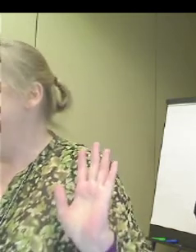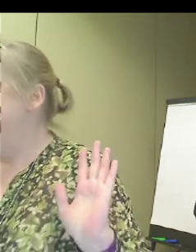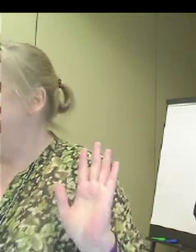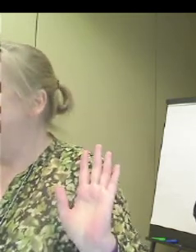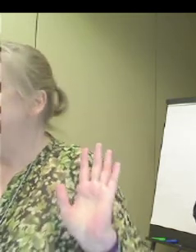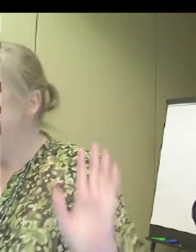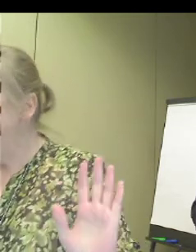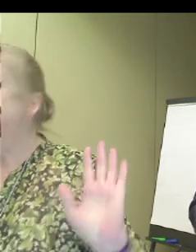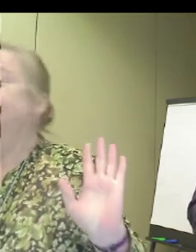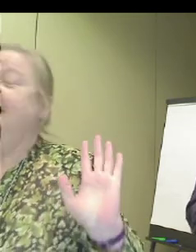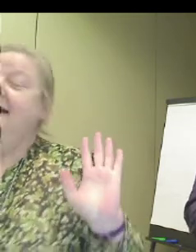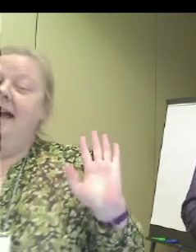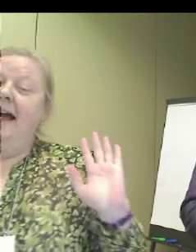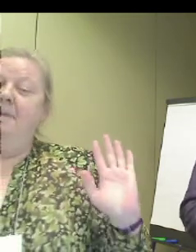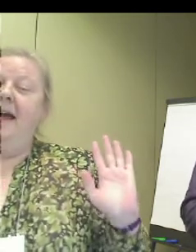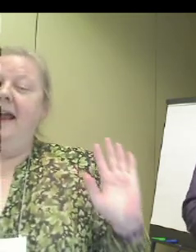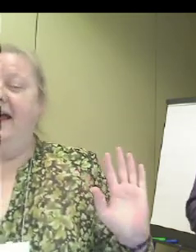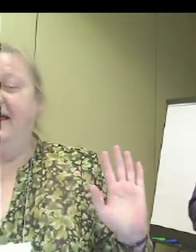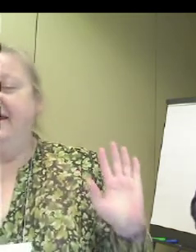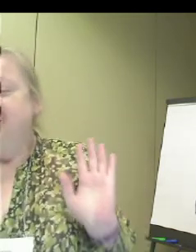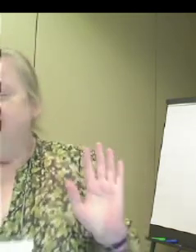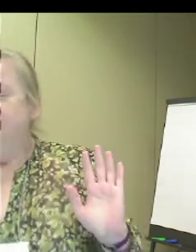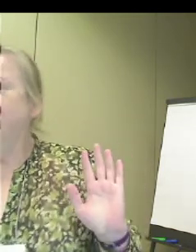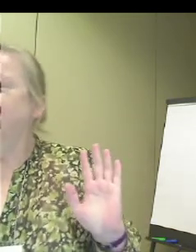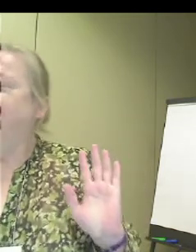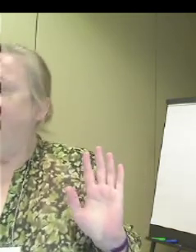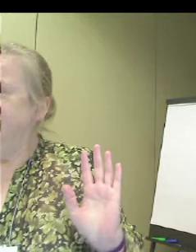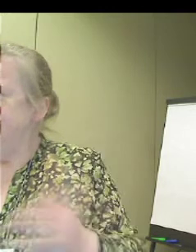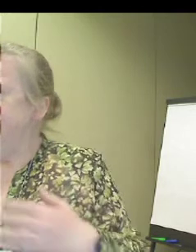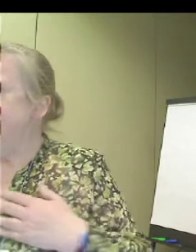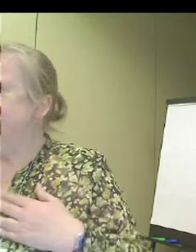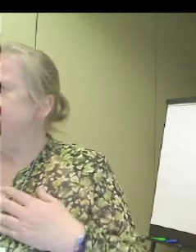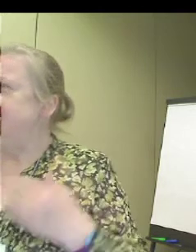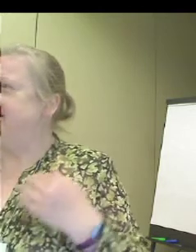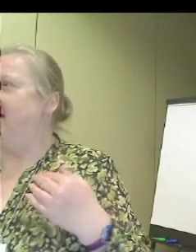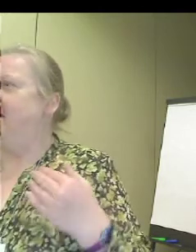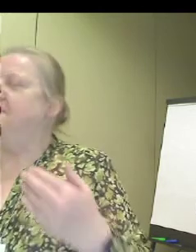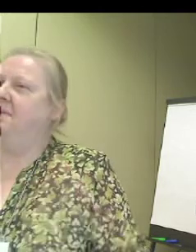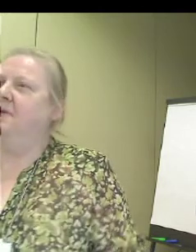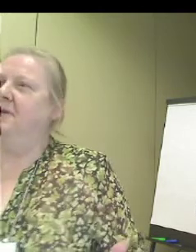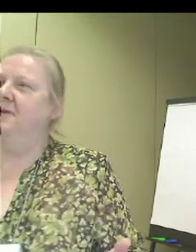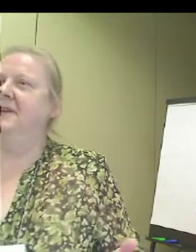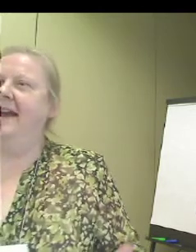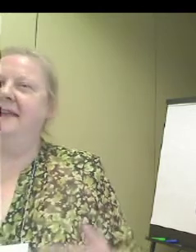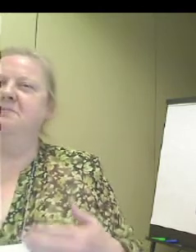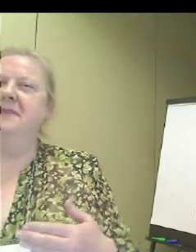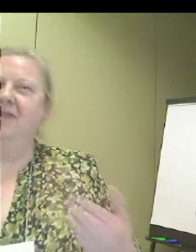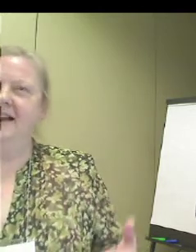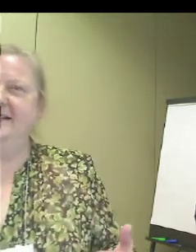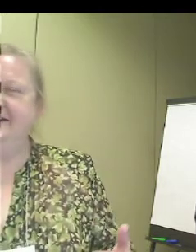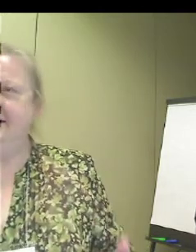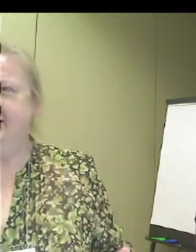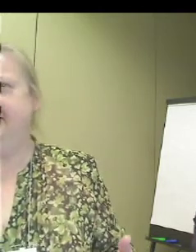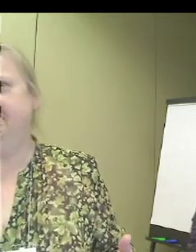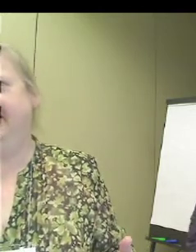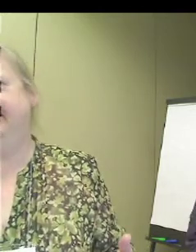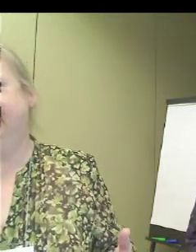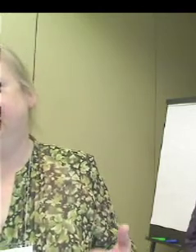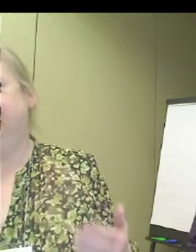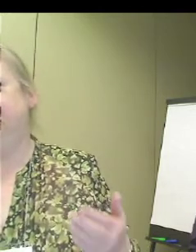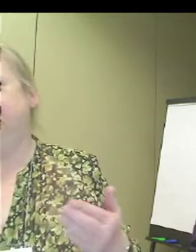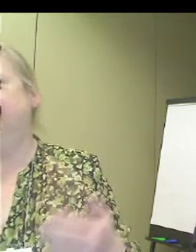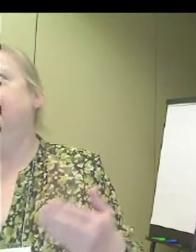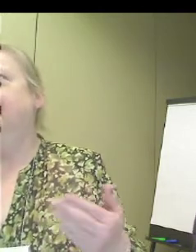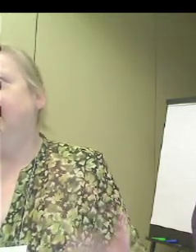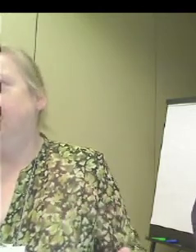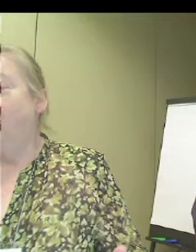Helen, and I'm a dyslexic, and I feel that dyslexics are people who can be greatly assisted by